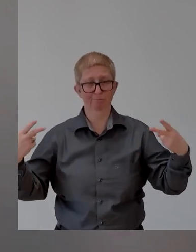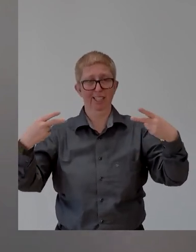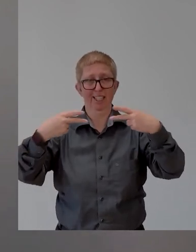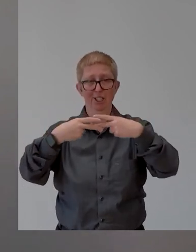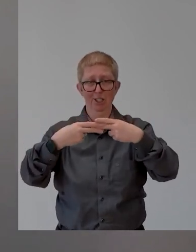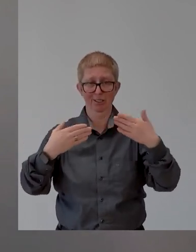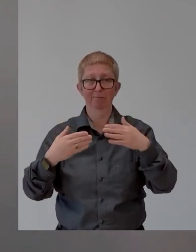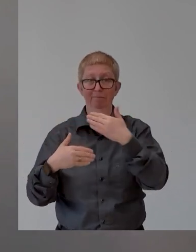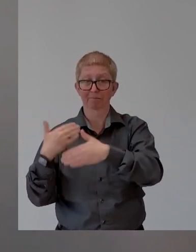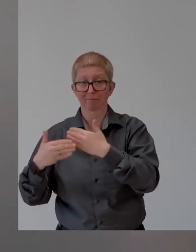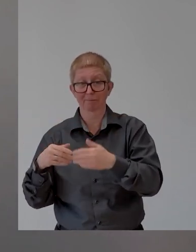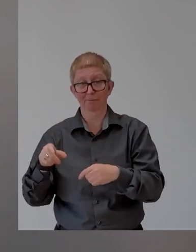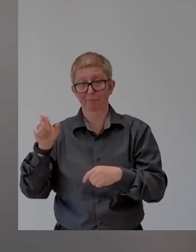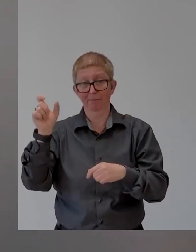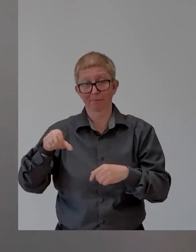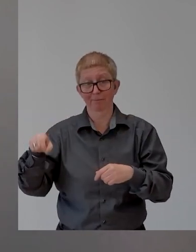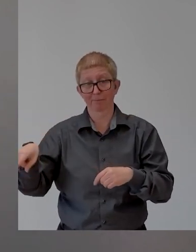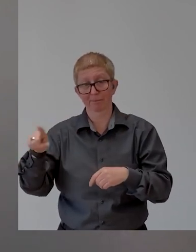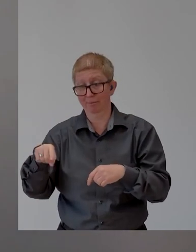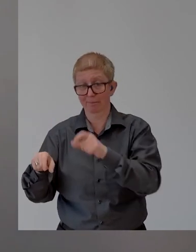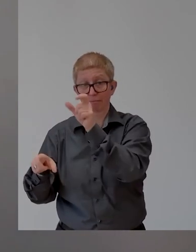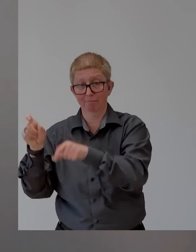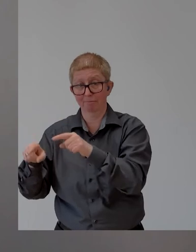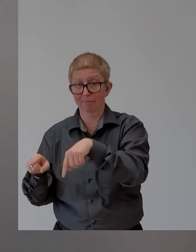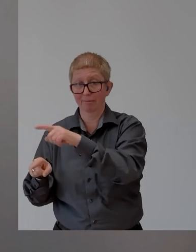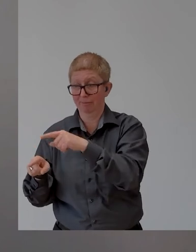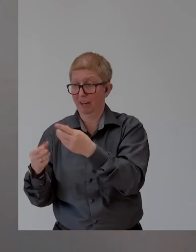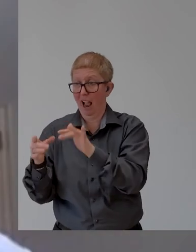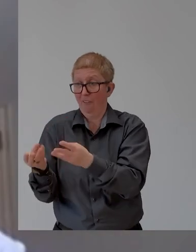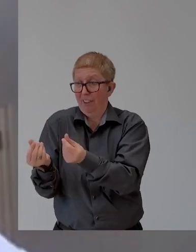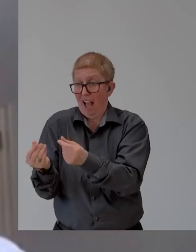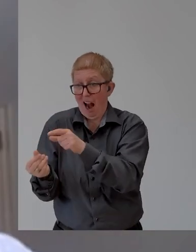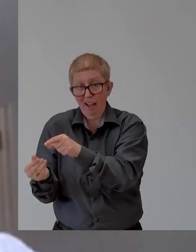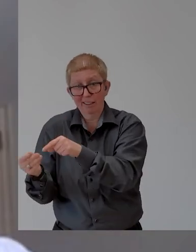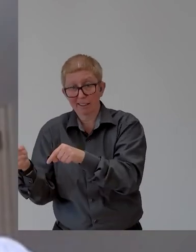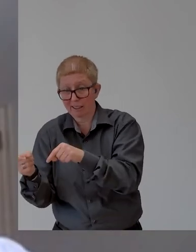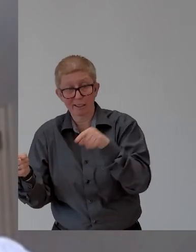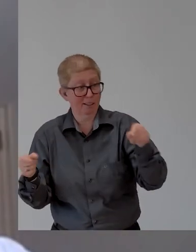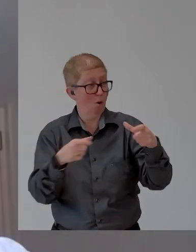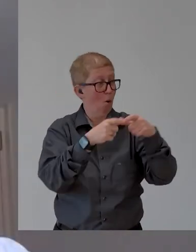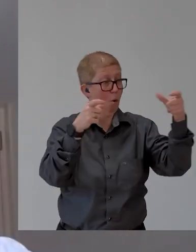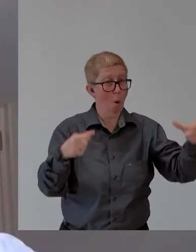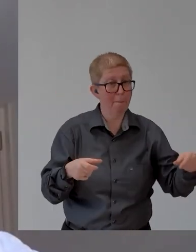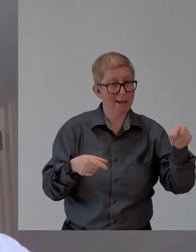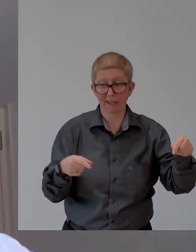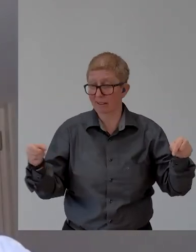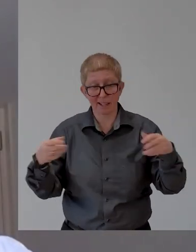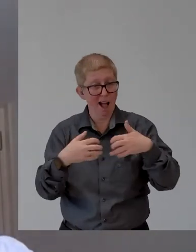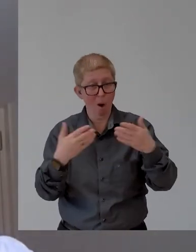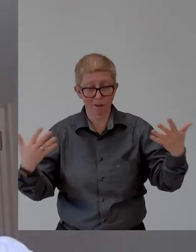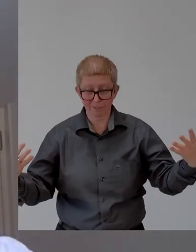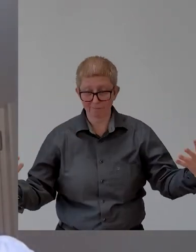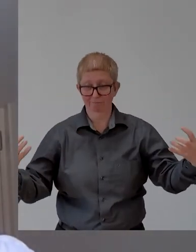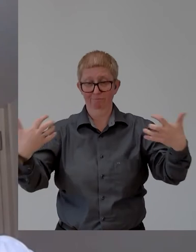get into positions of influence? Yeah. Okay. So, so, you know, my, uh, my experience